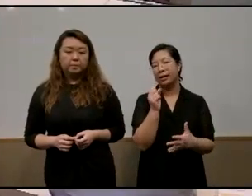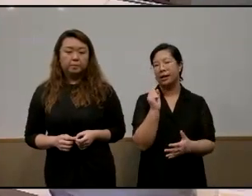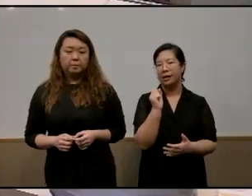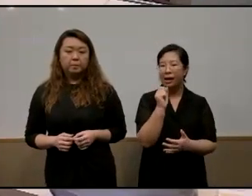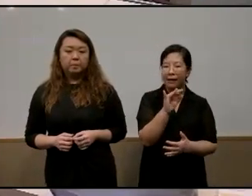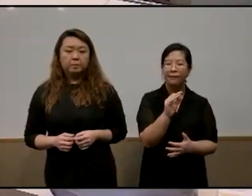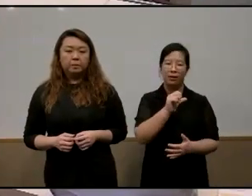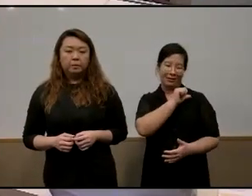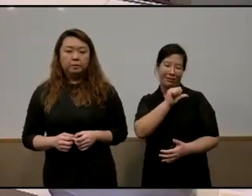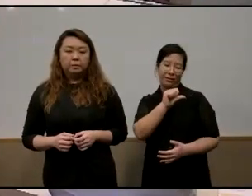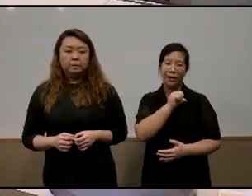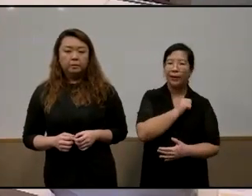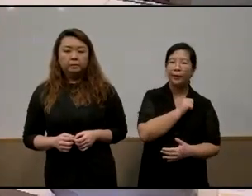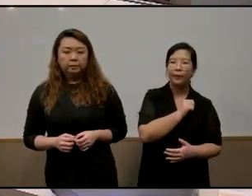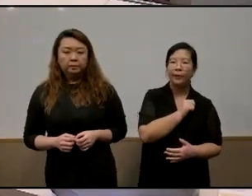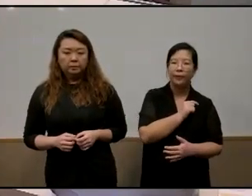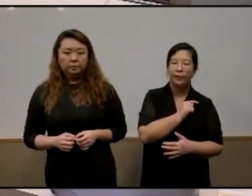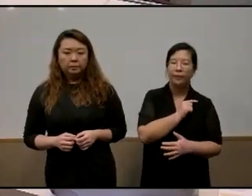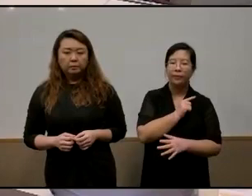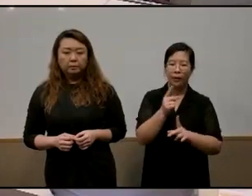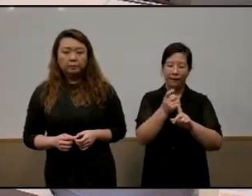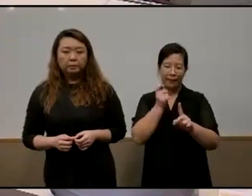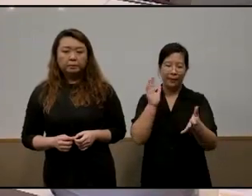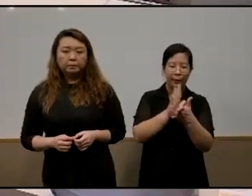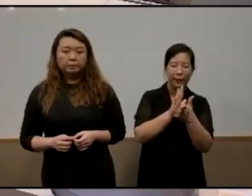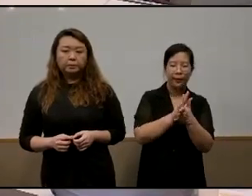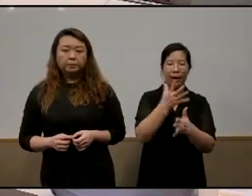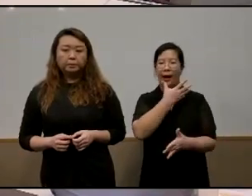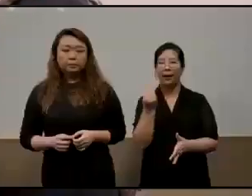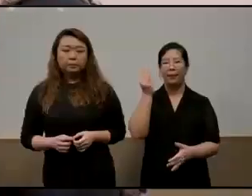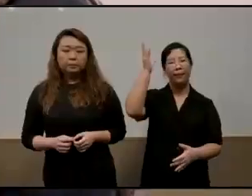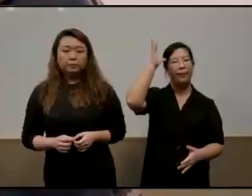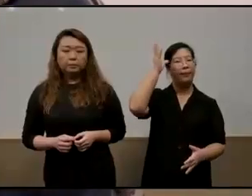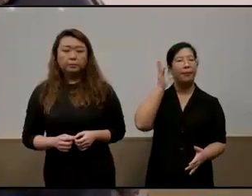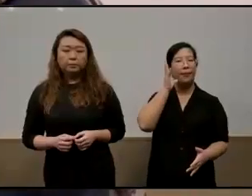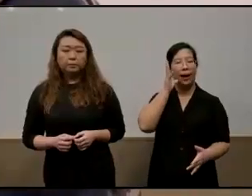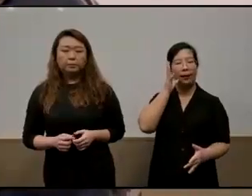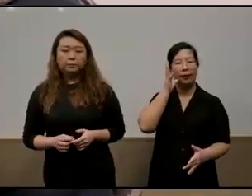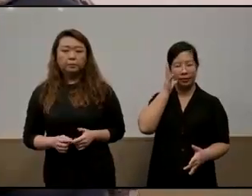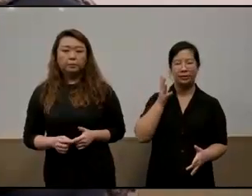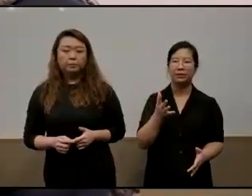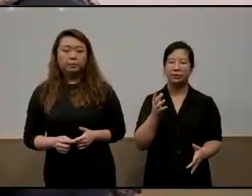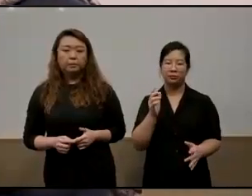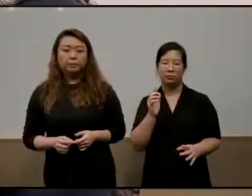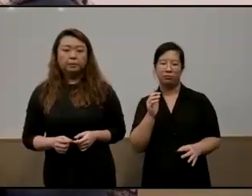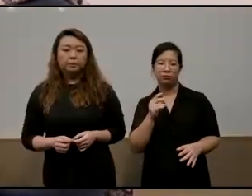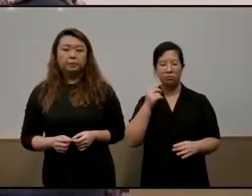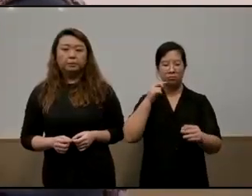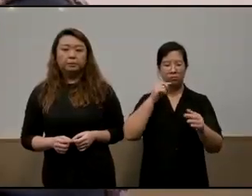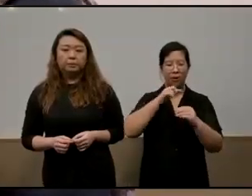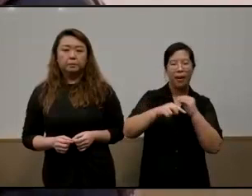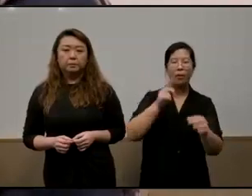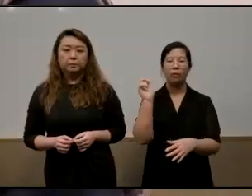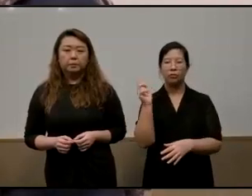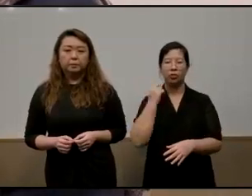attitude um from from the school and from the parents surrounding the idea that we have the best education system in the